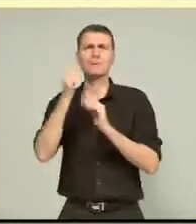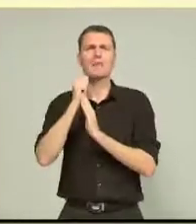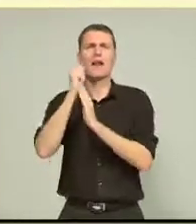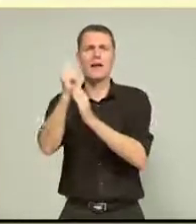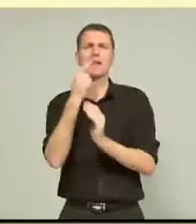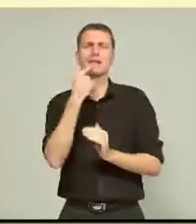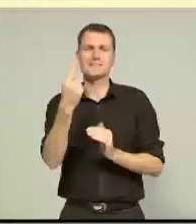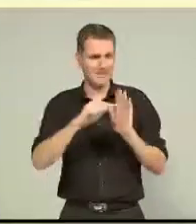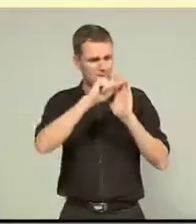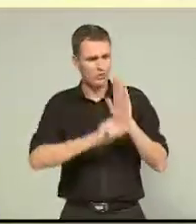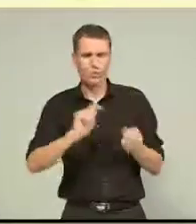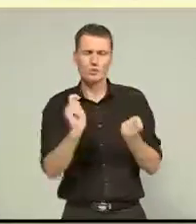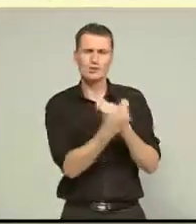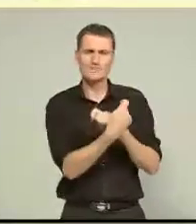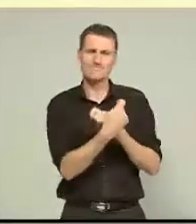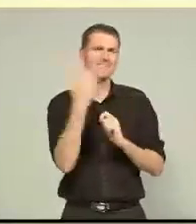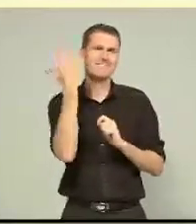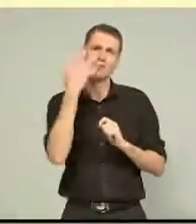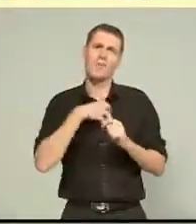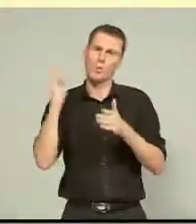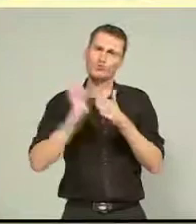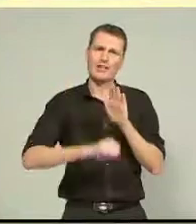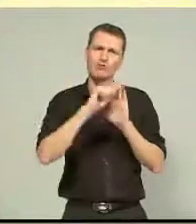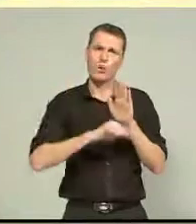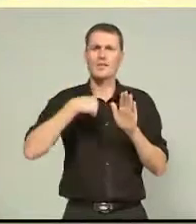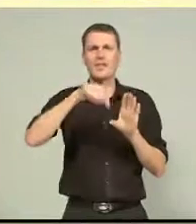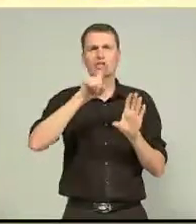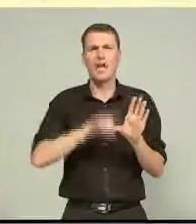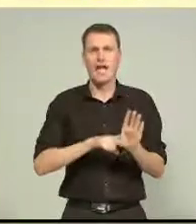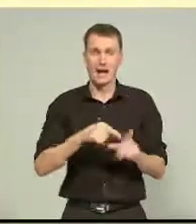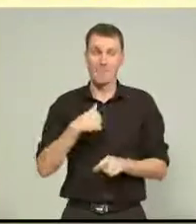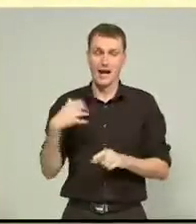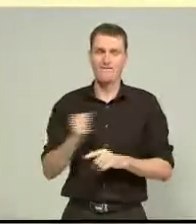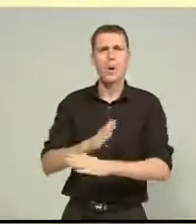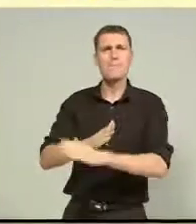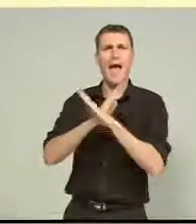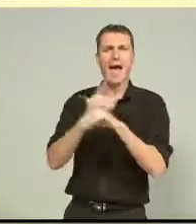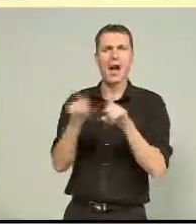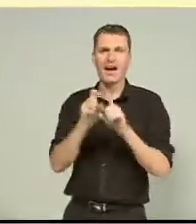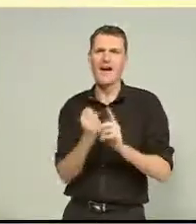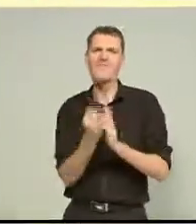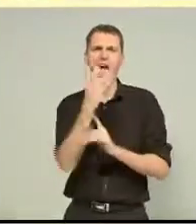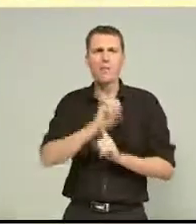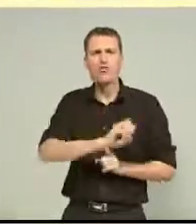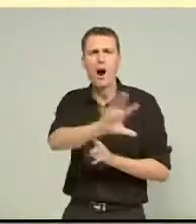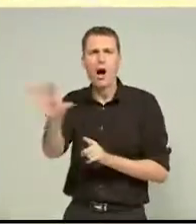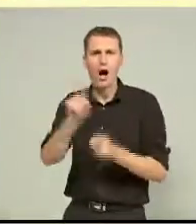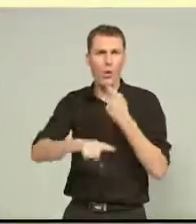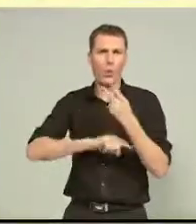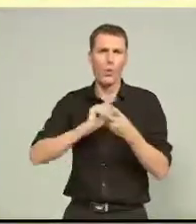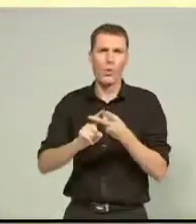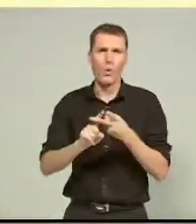of No Fun and Games stepped in with stricter rules. I've had to sort of ban things this year, like flamethrowers and things which will